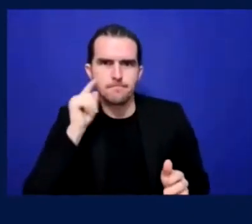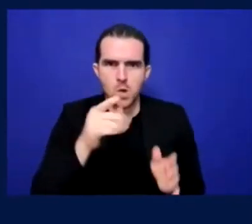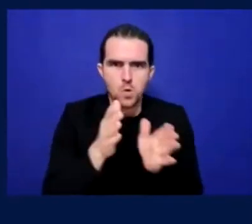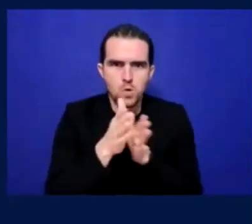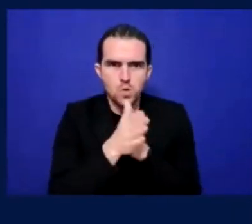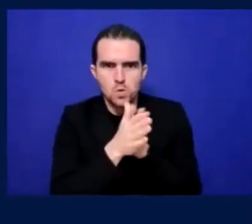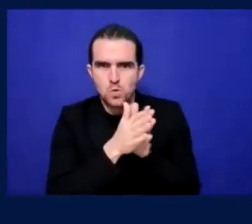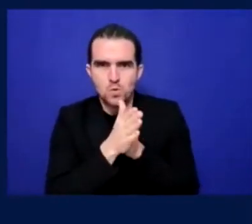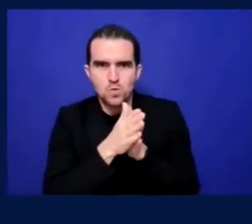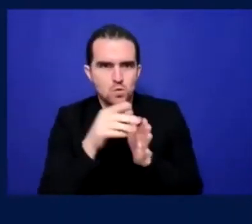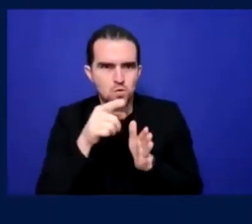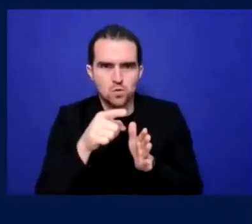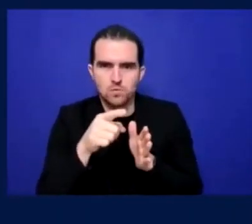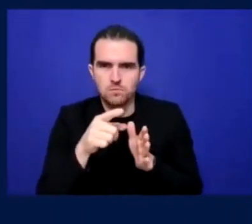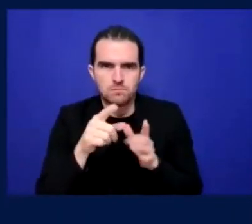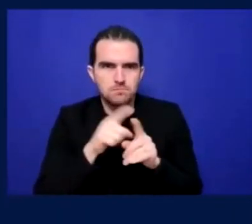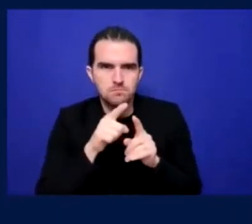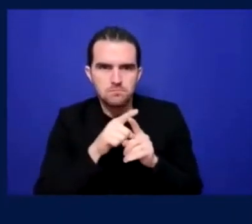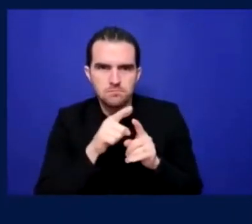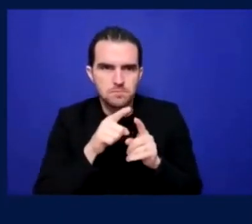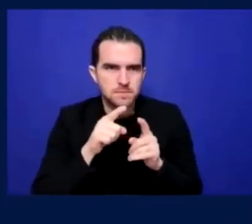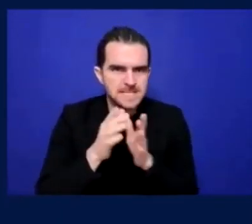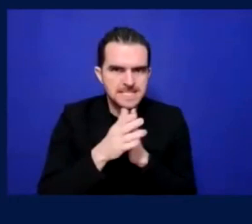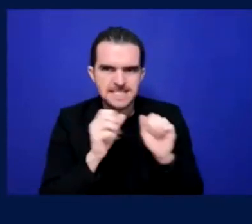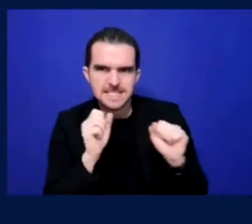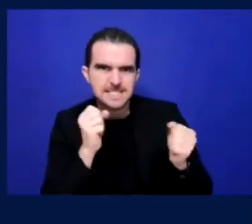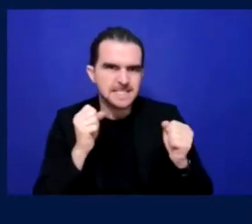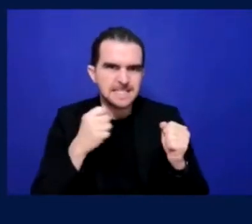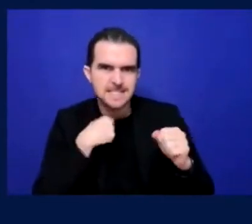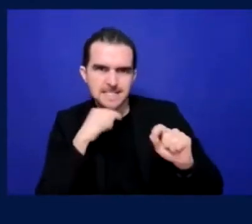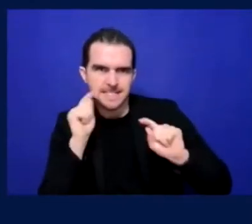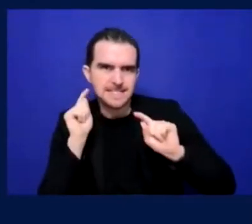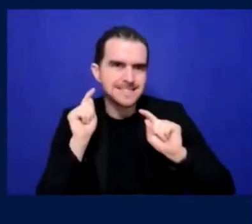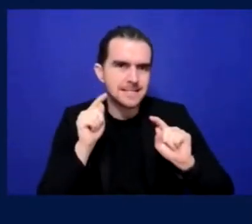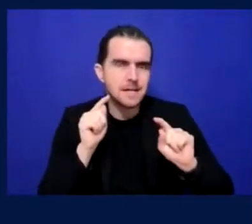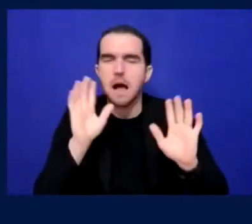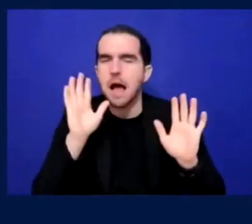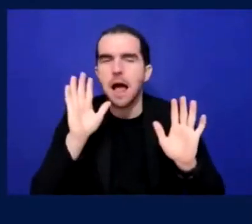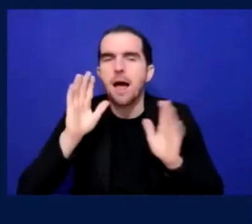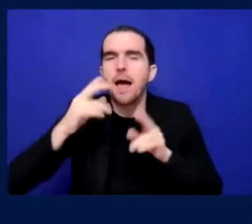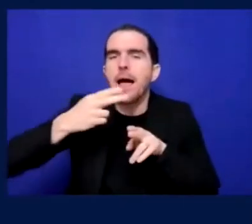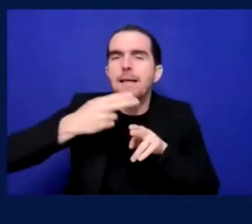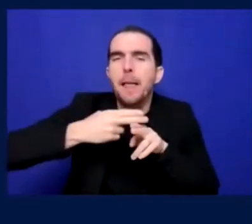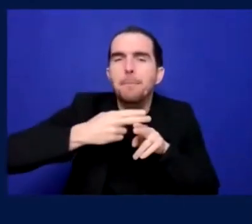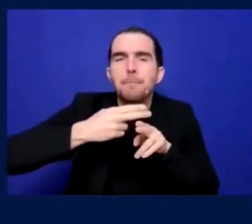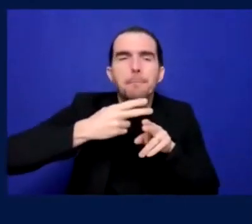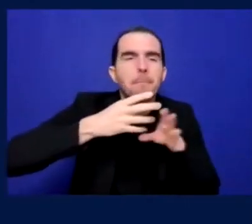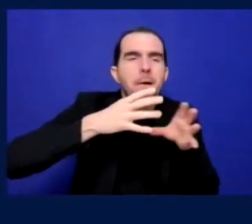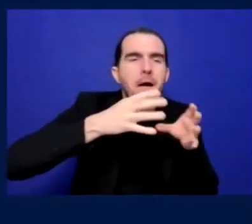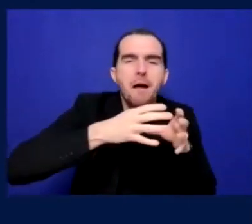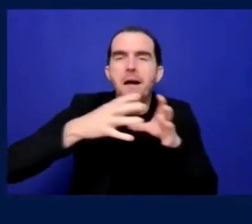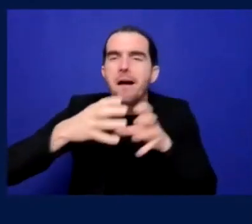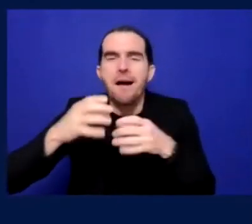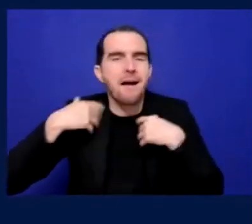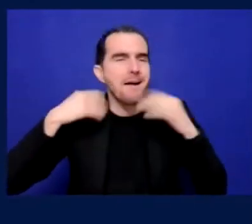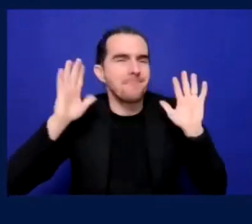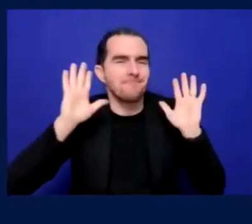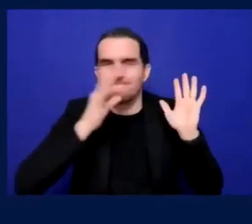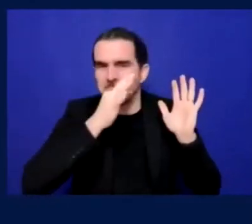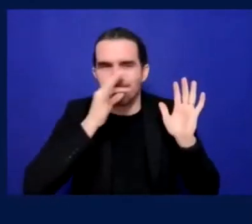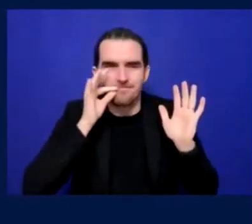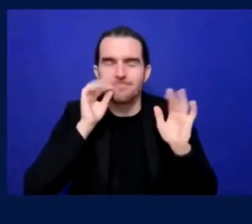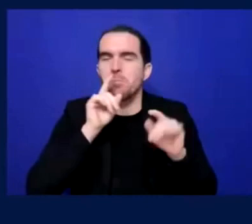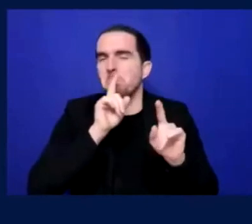space for myself and Sam. And I explained, uh, to the ticket office that, you know, I want, I,